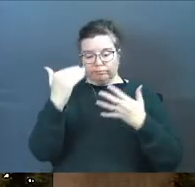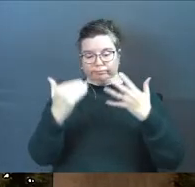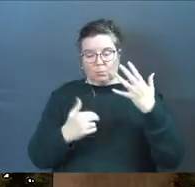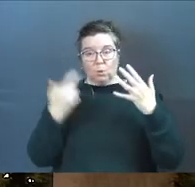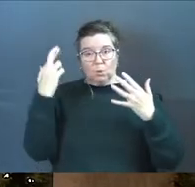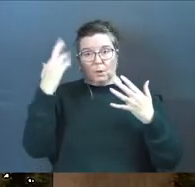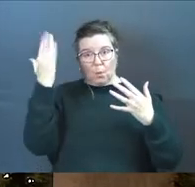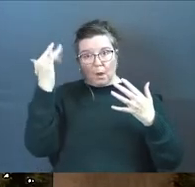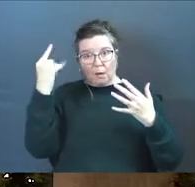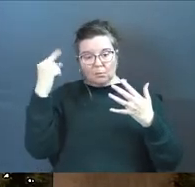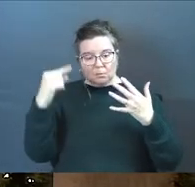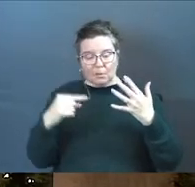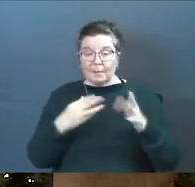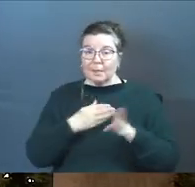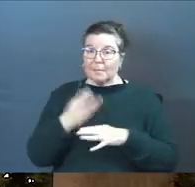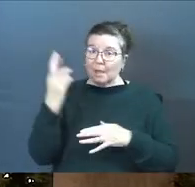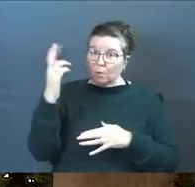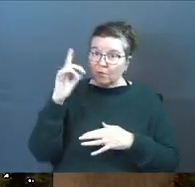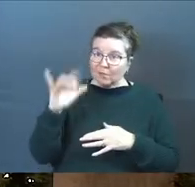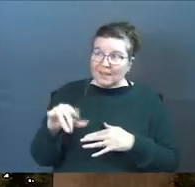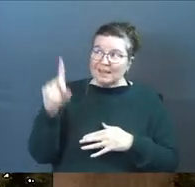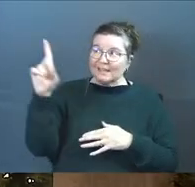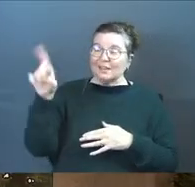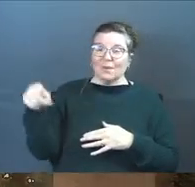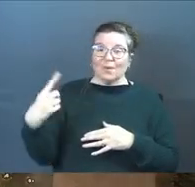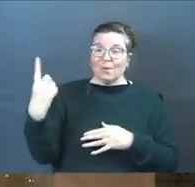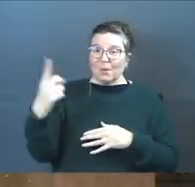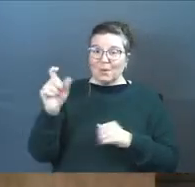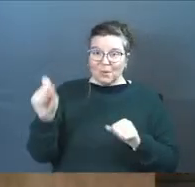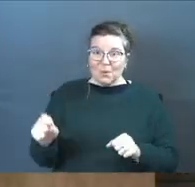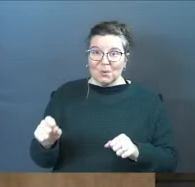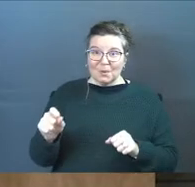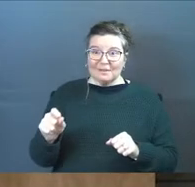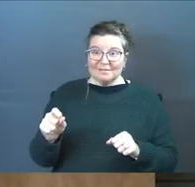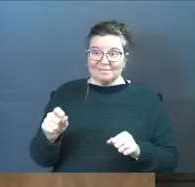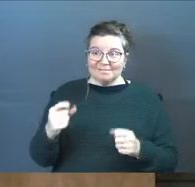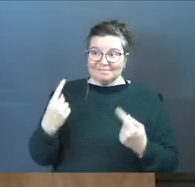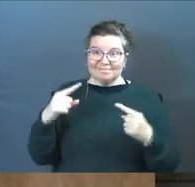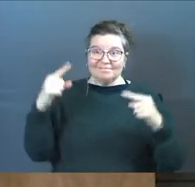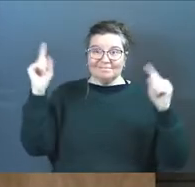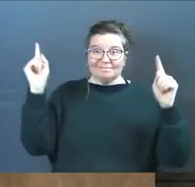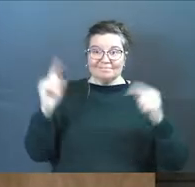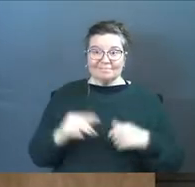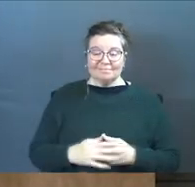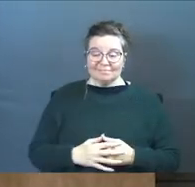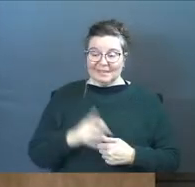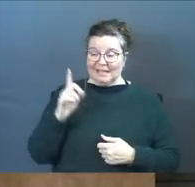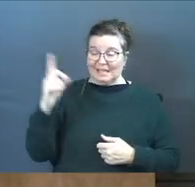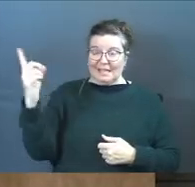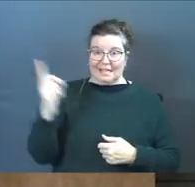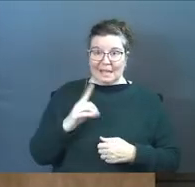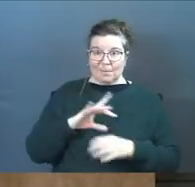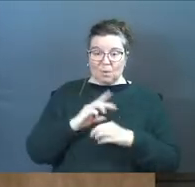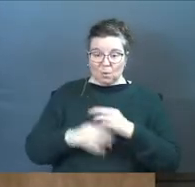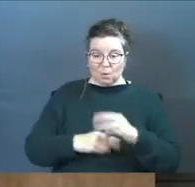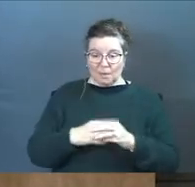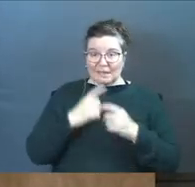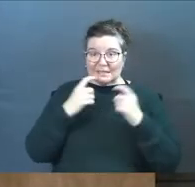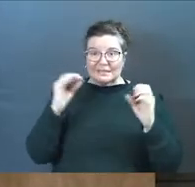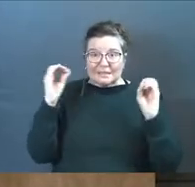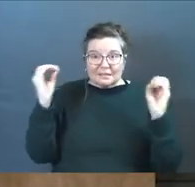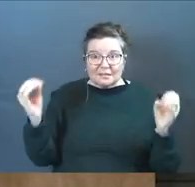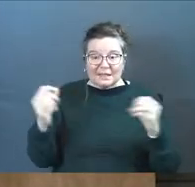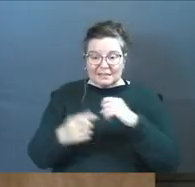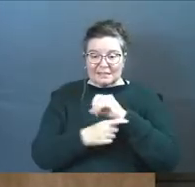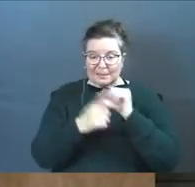reasons for that. But the main reason for it is he's the only one who could pull it off. He came to this world and he lived a sinless